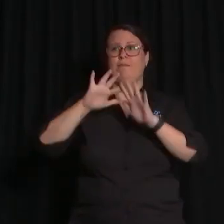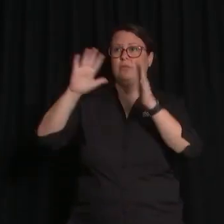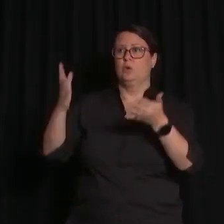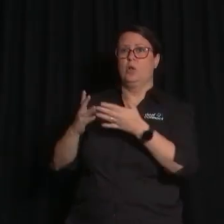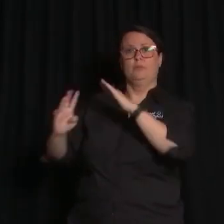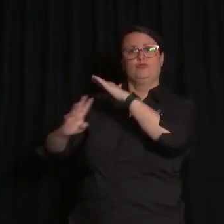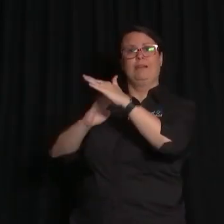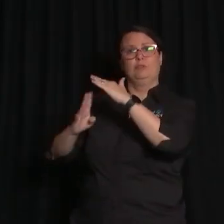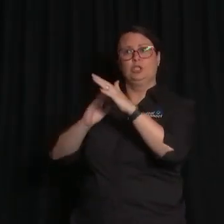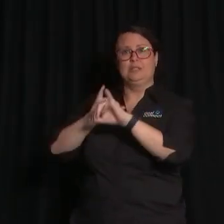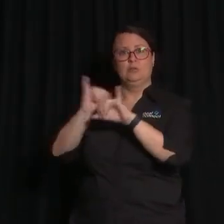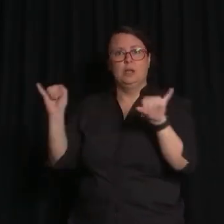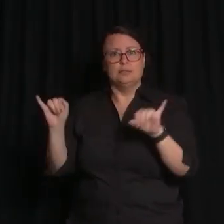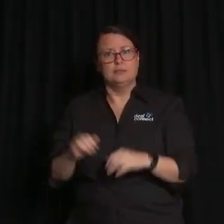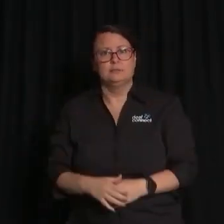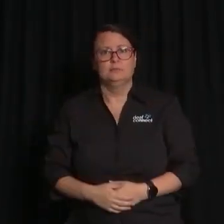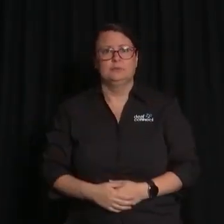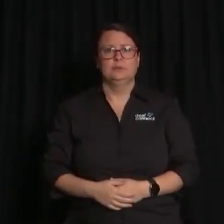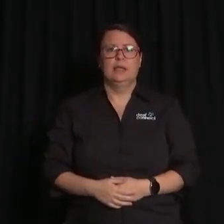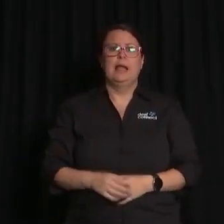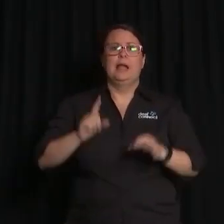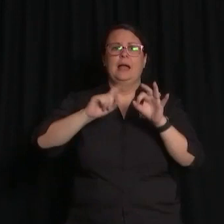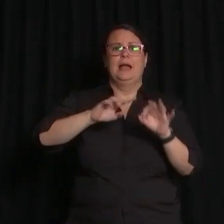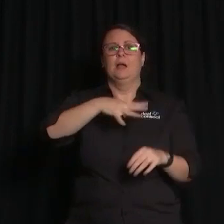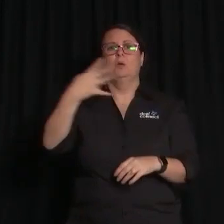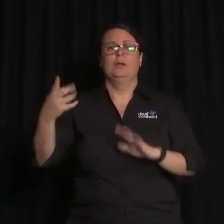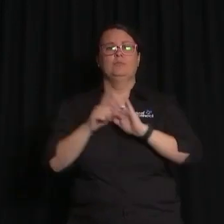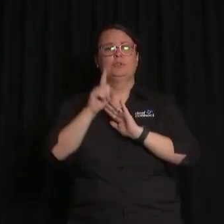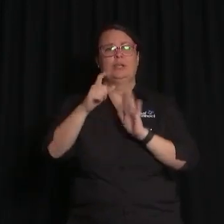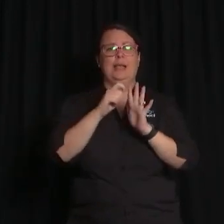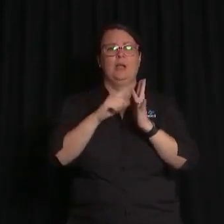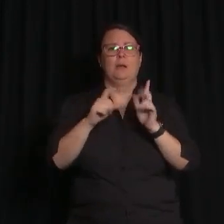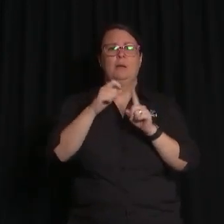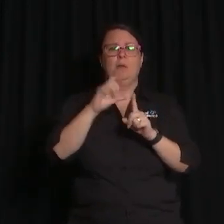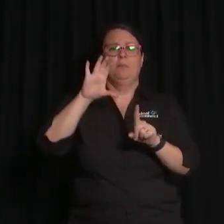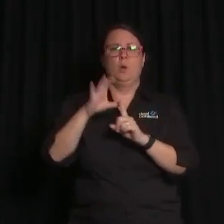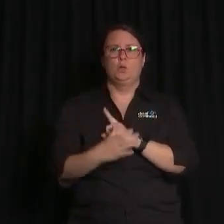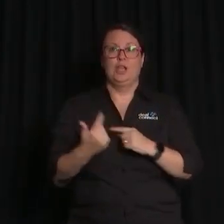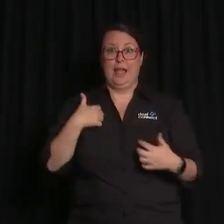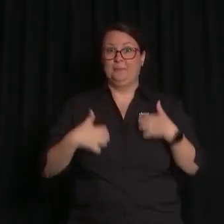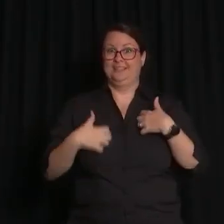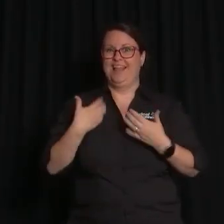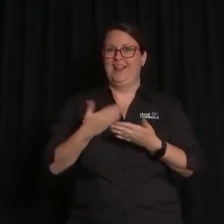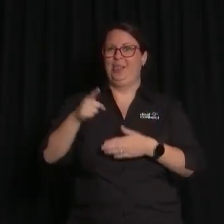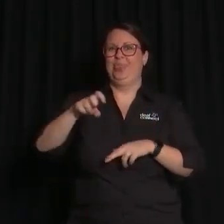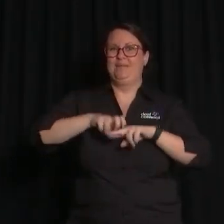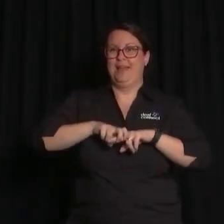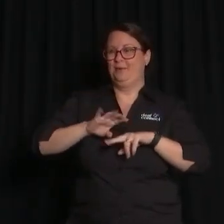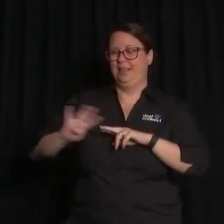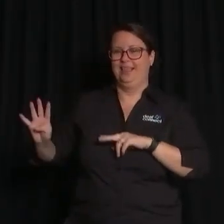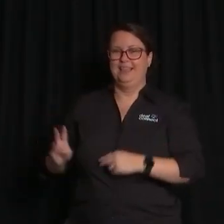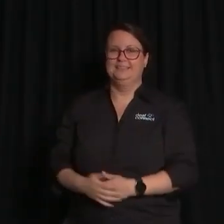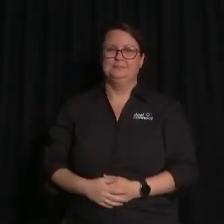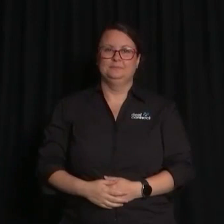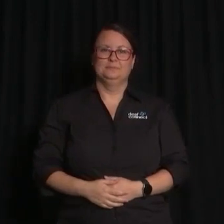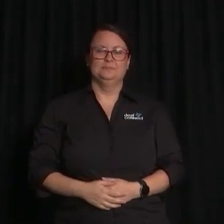and LGBTQIA plus representation in pop culture. I'm very excited to be hosting that panel. Our breakout